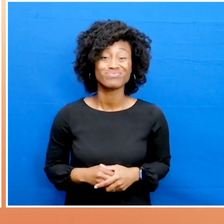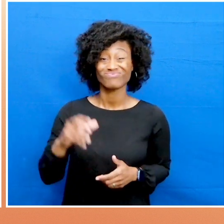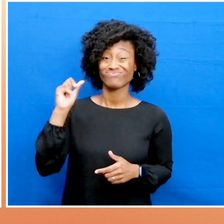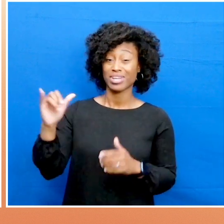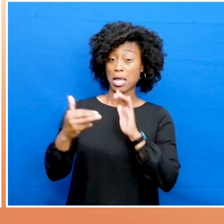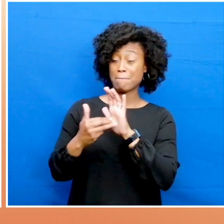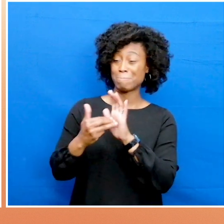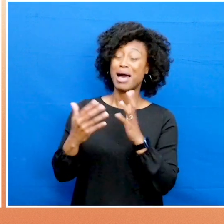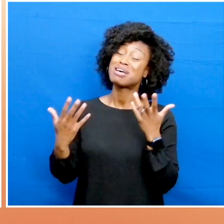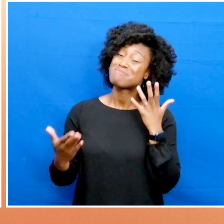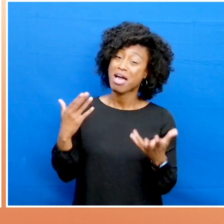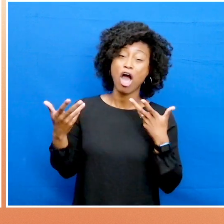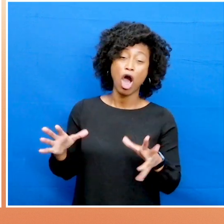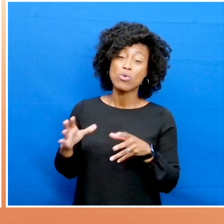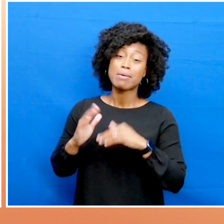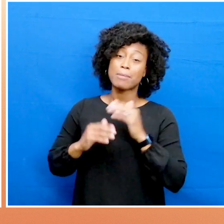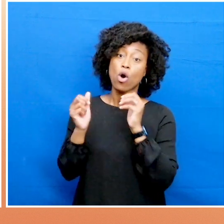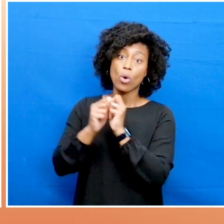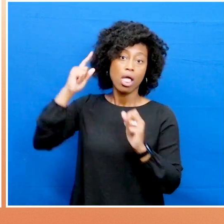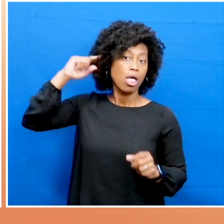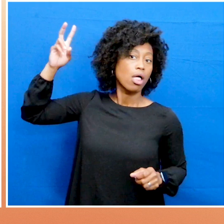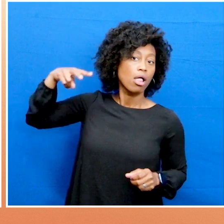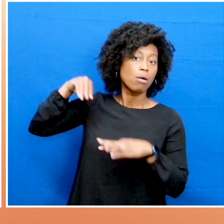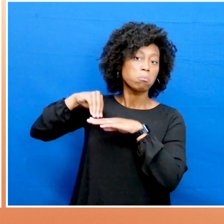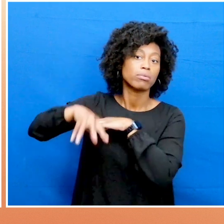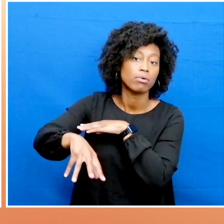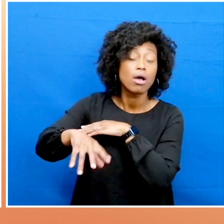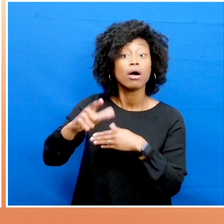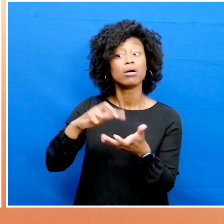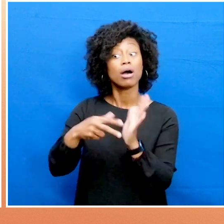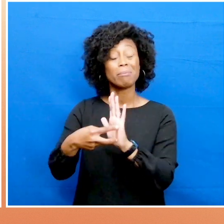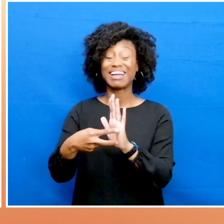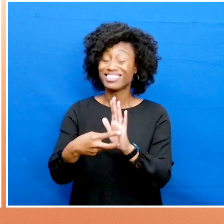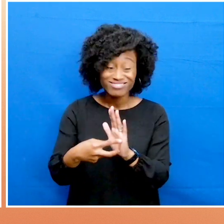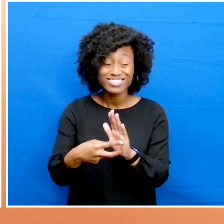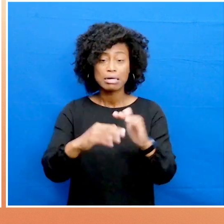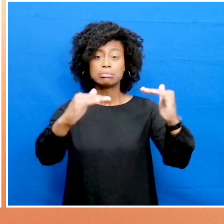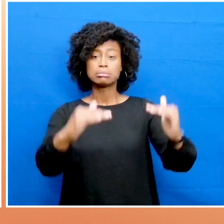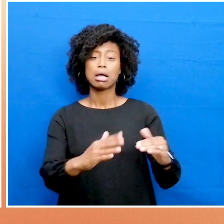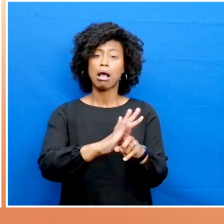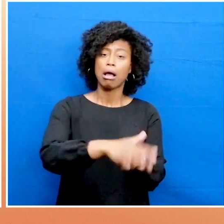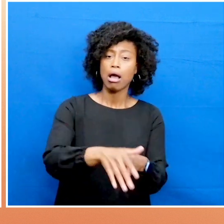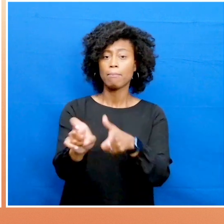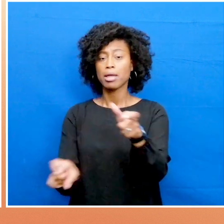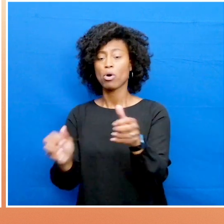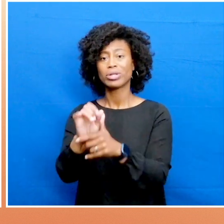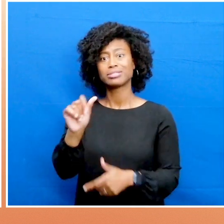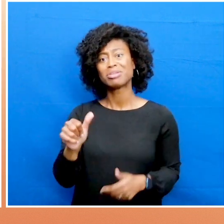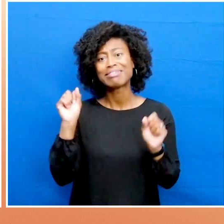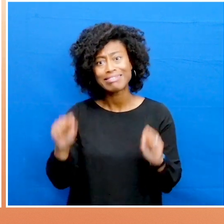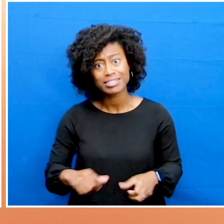models can sometimes reflect existing biases, they may lead to unfair treatment or misrepresentation of people with disabilities.